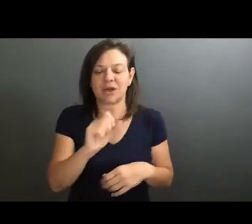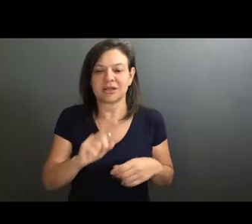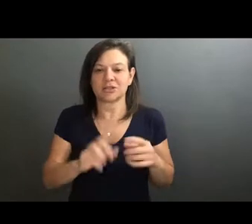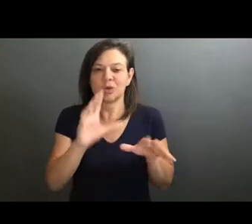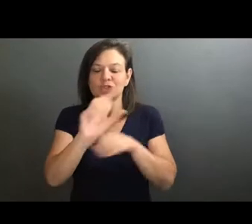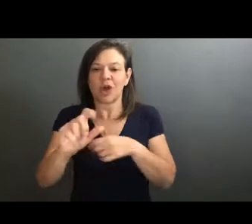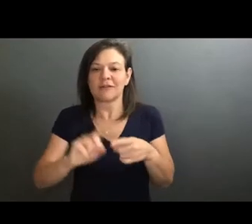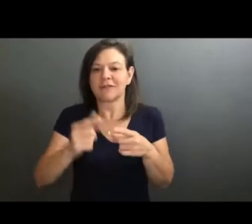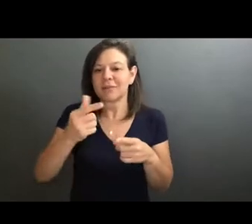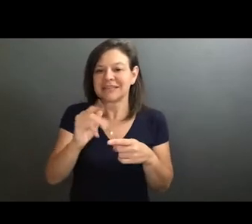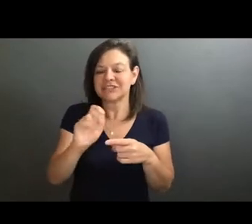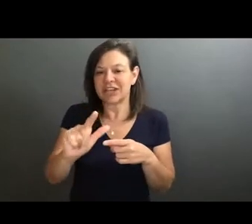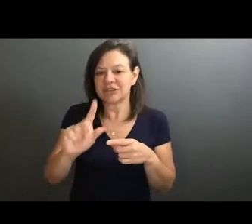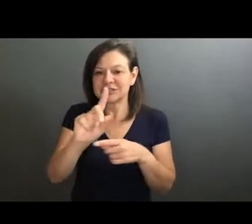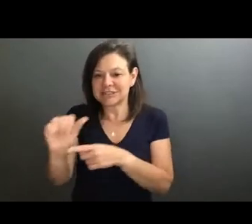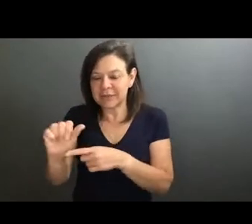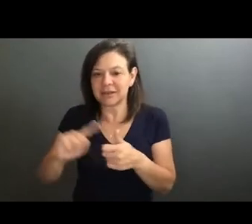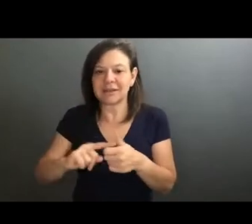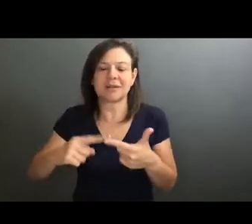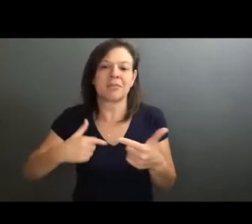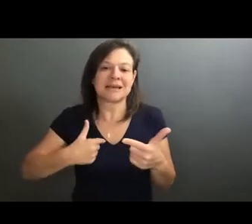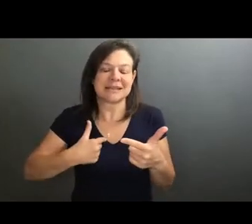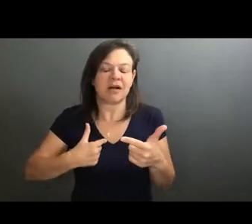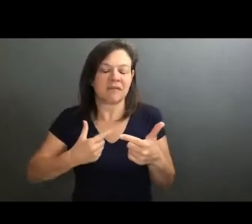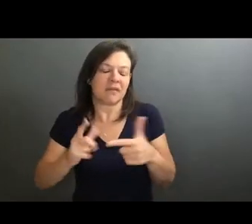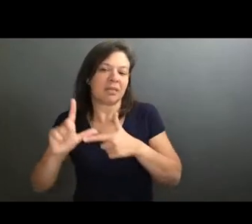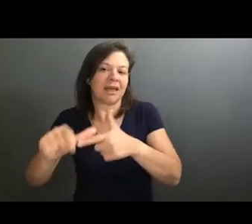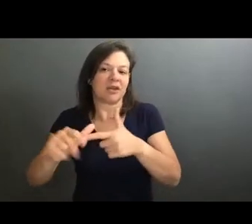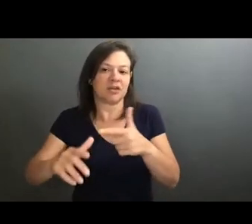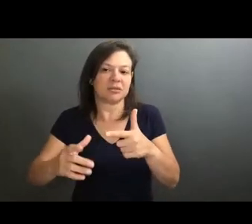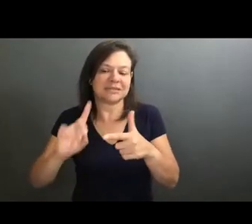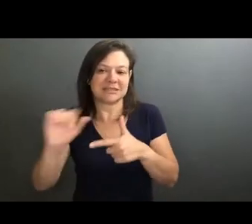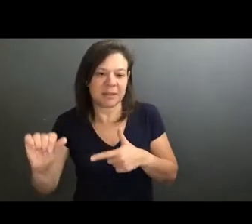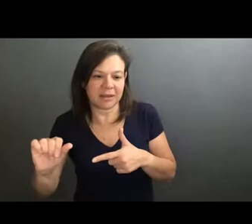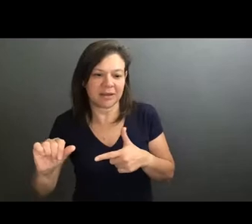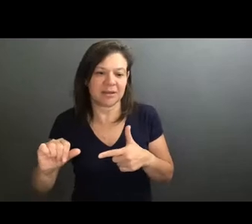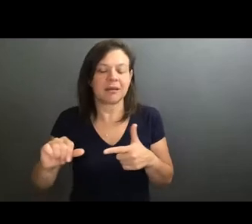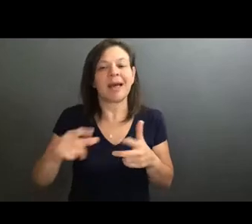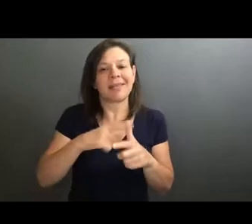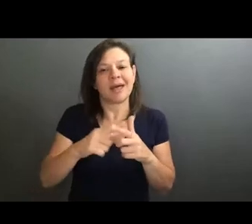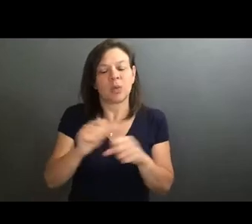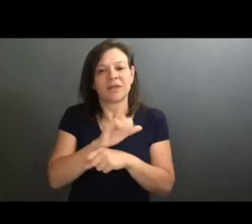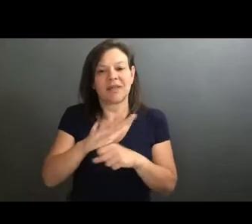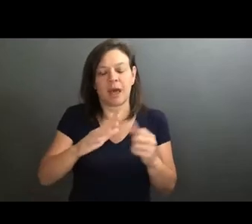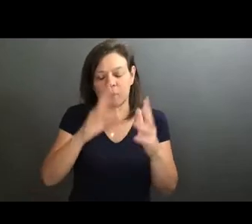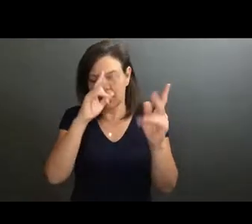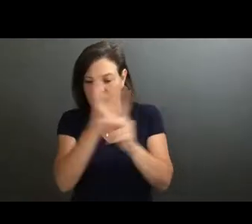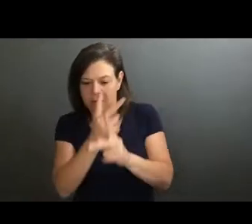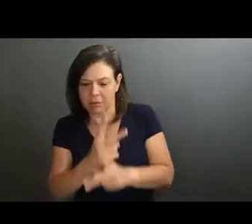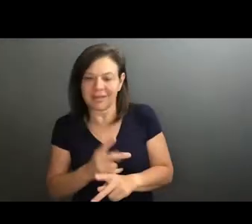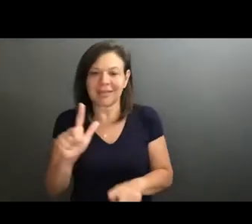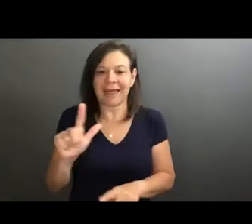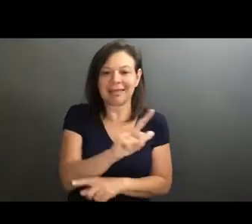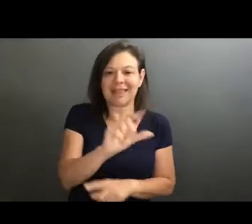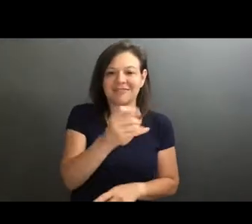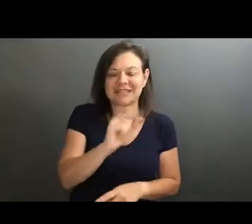through congenital disability and myself acquired disability. And with that work, we're kind of exploring the myth of the left side is typically kind of